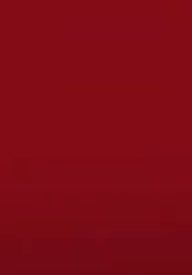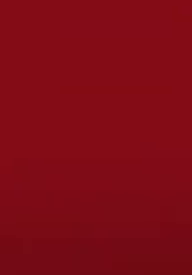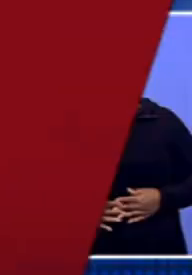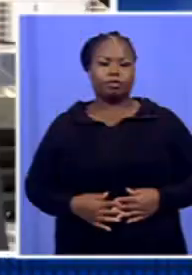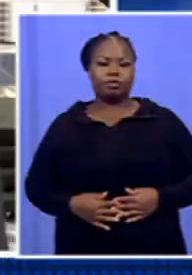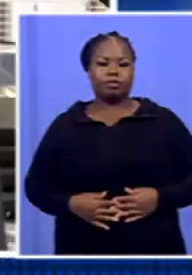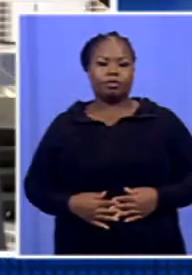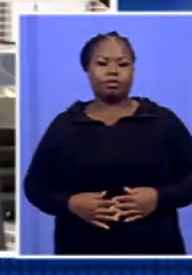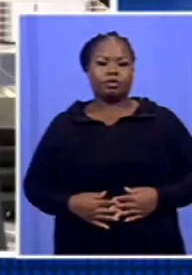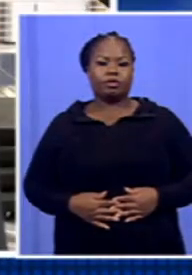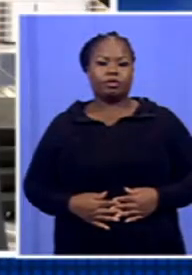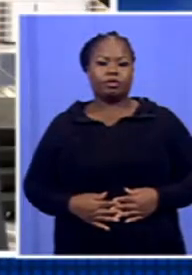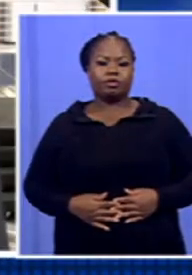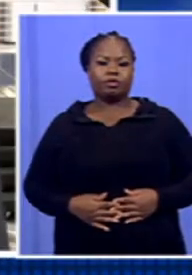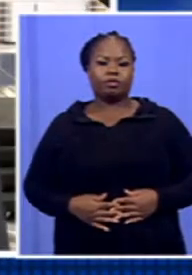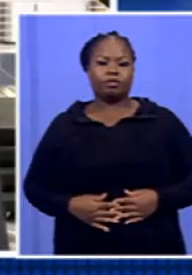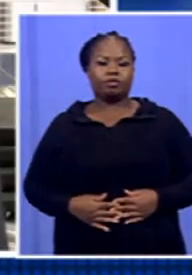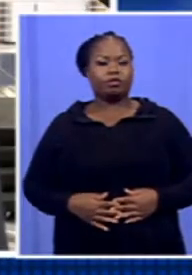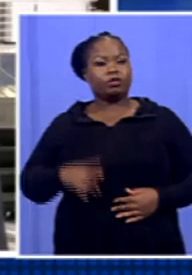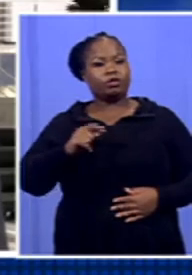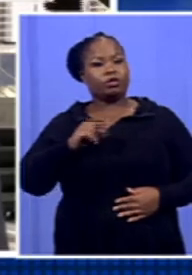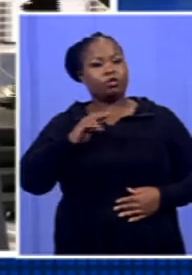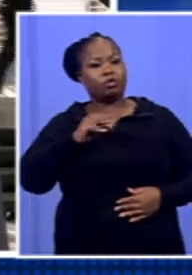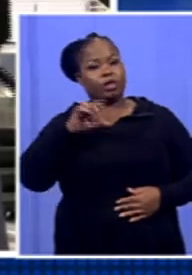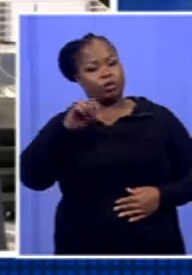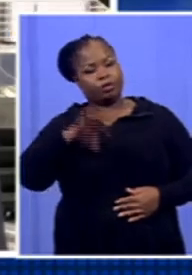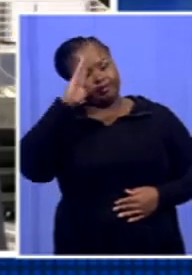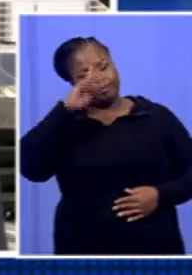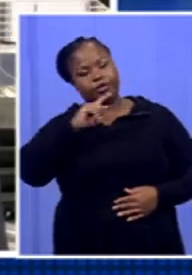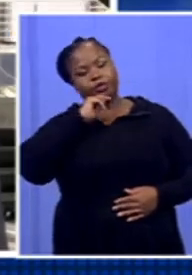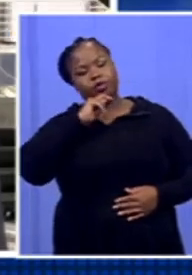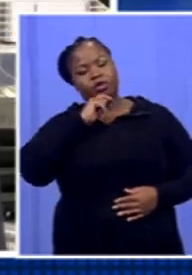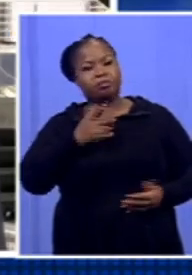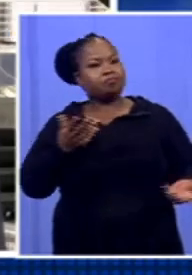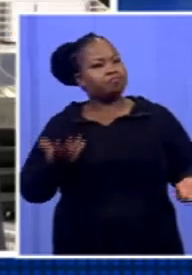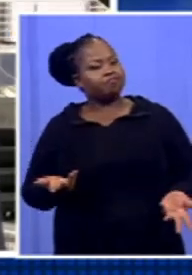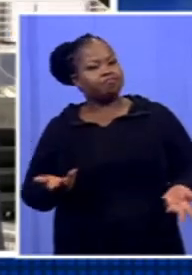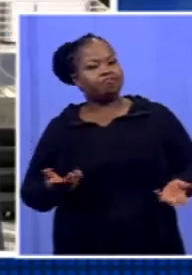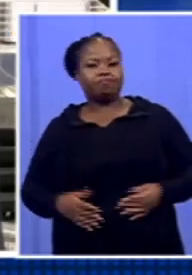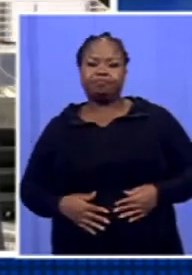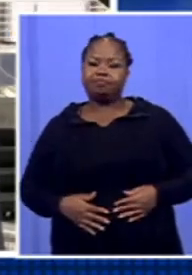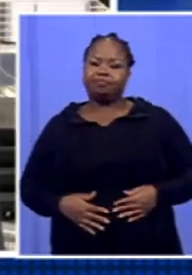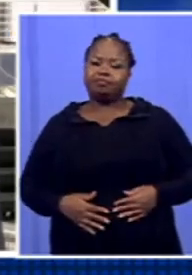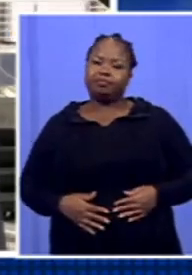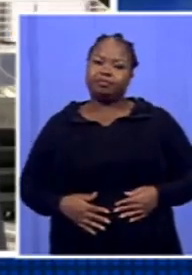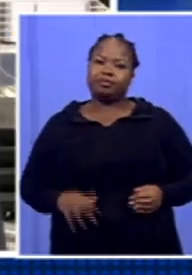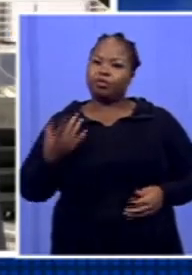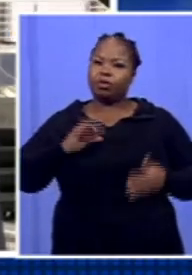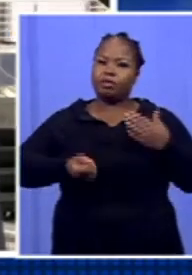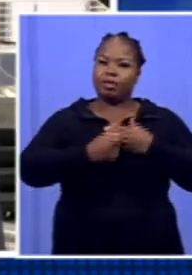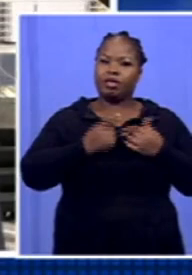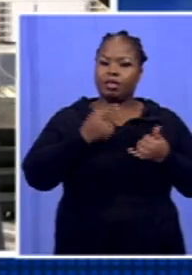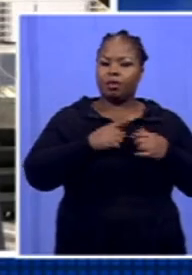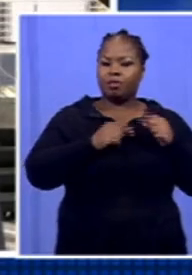Definitely there would be money that would be spent. Dumelo, a very good morning to you. What is the latest with